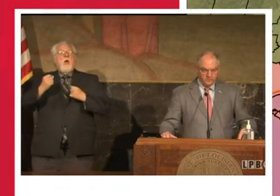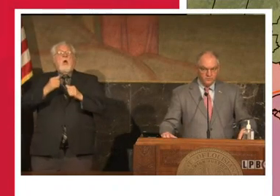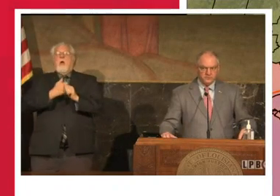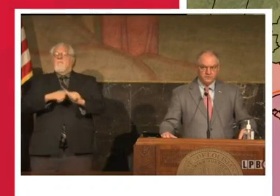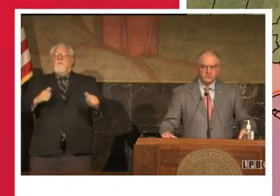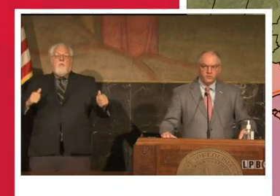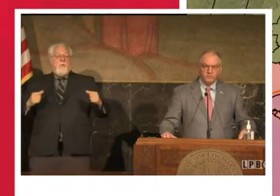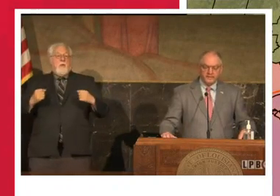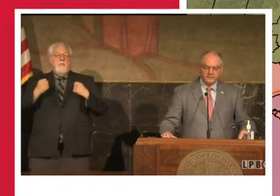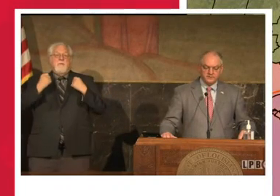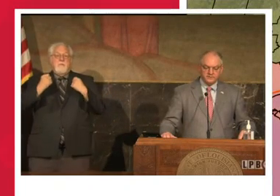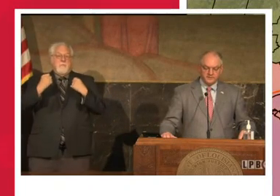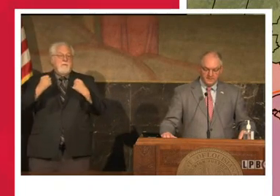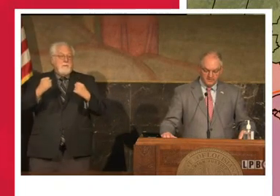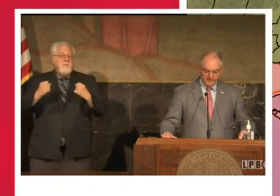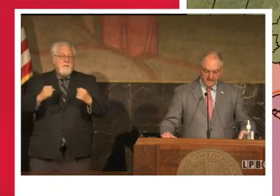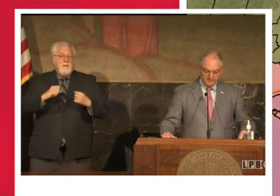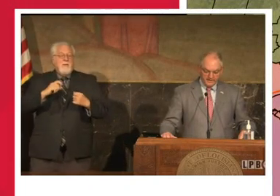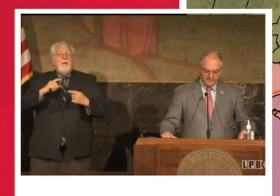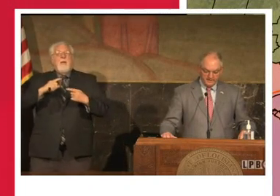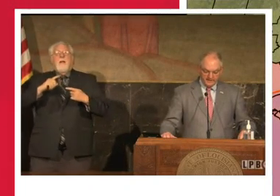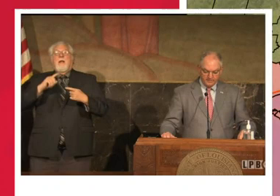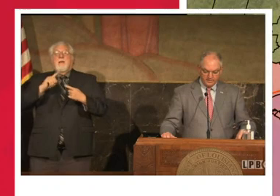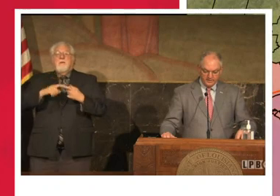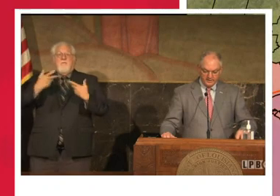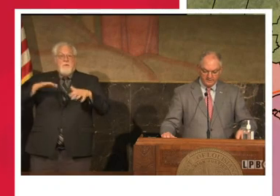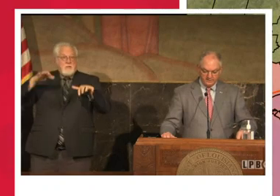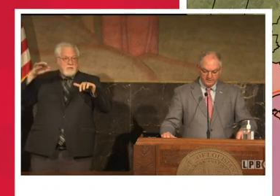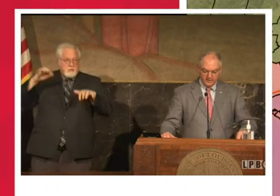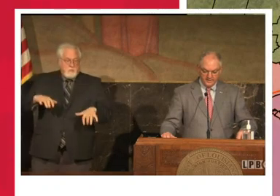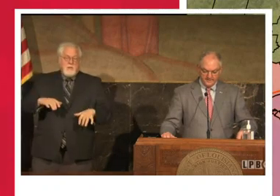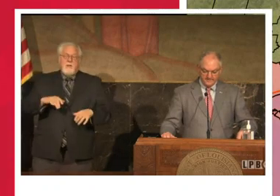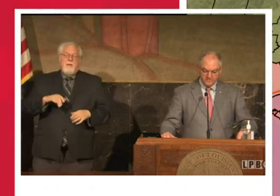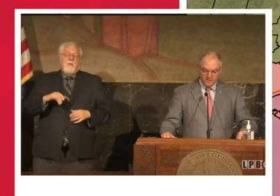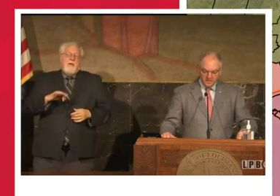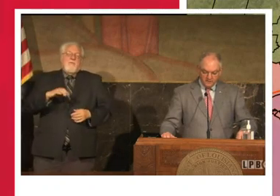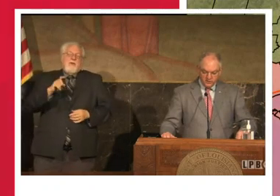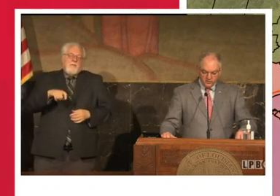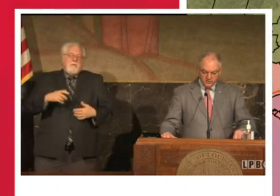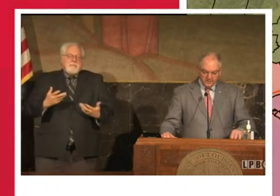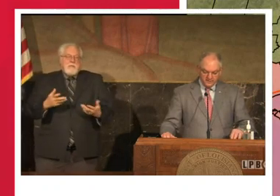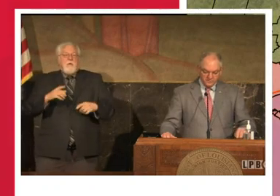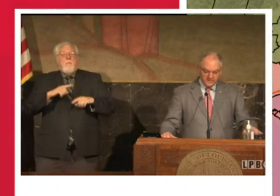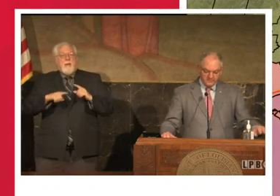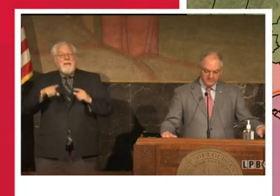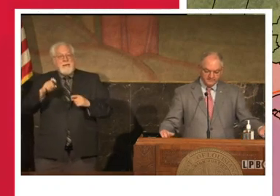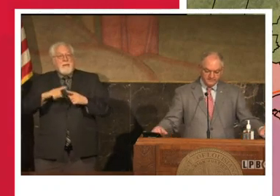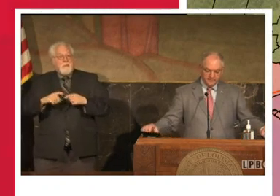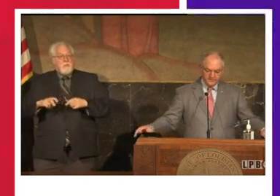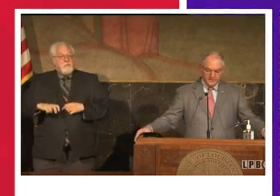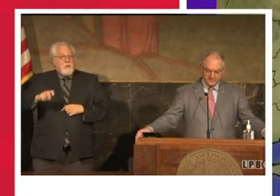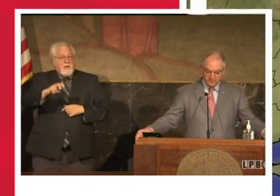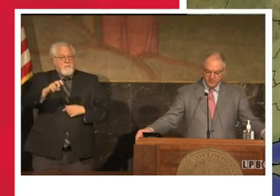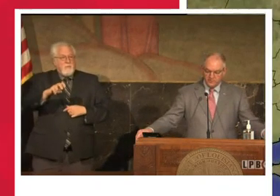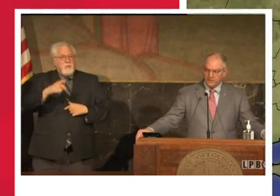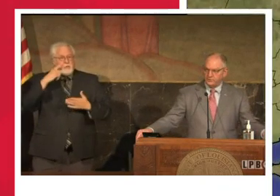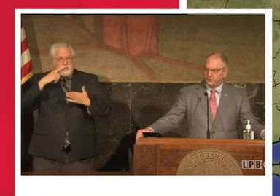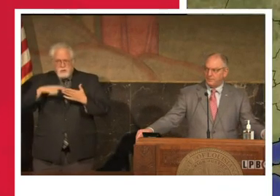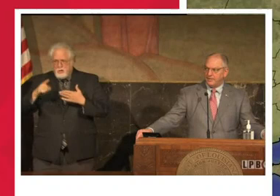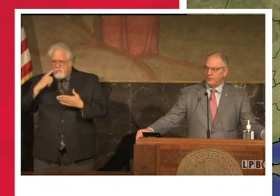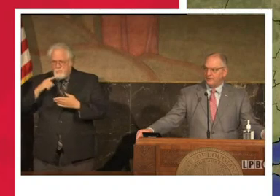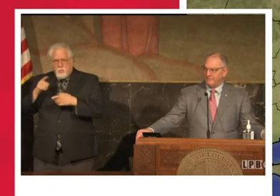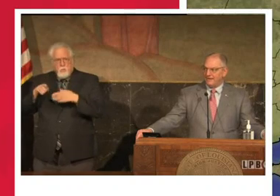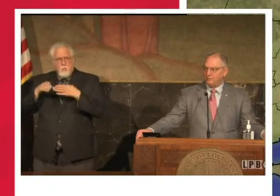once the storm hits until it has passed, unless it is absolutely necessary. If you do need to travel, please check for road